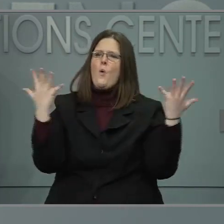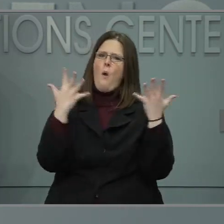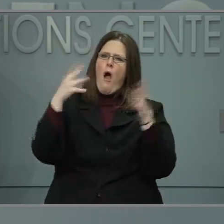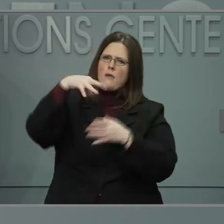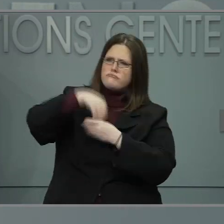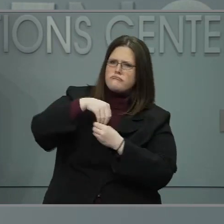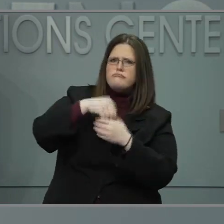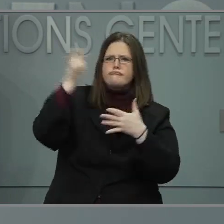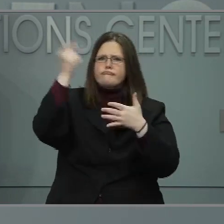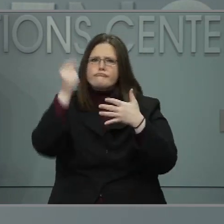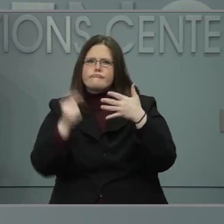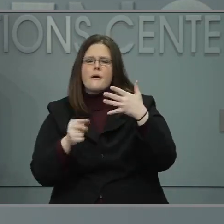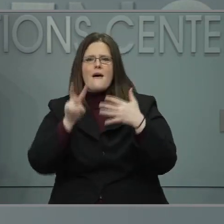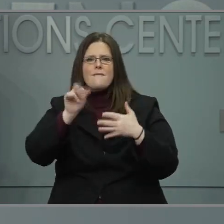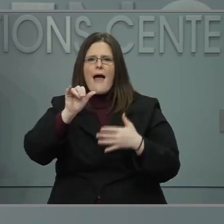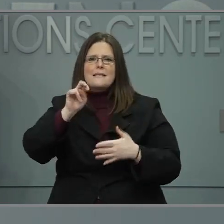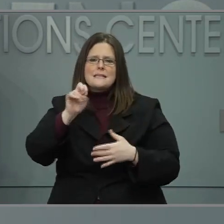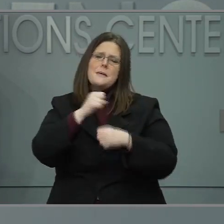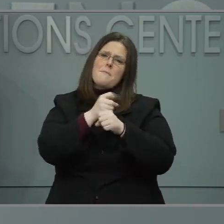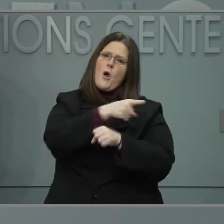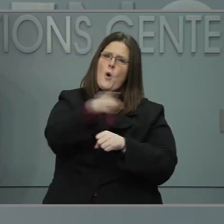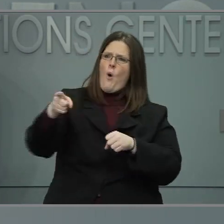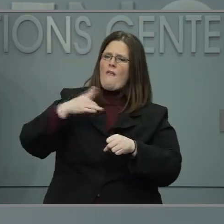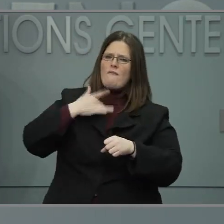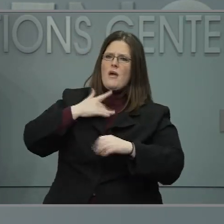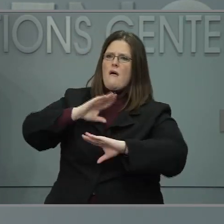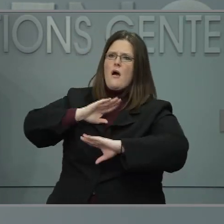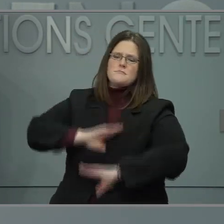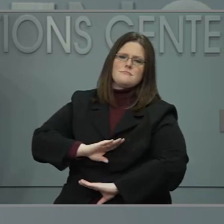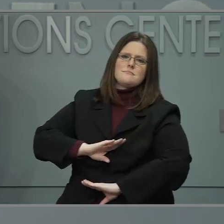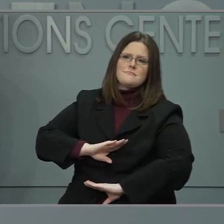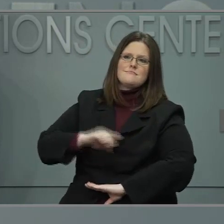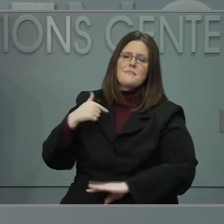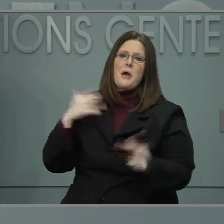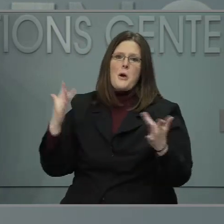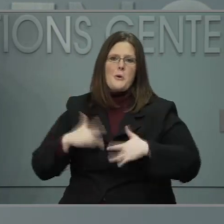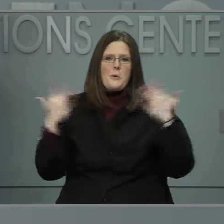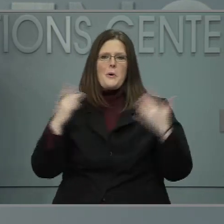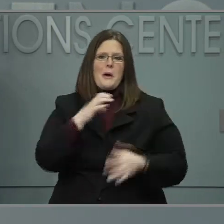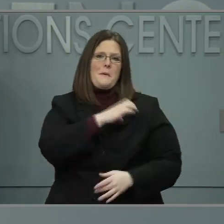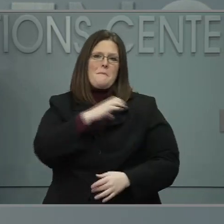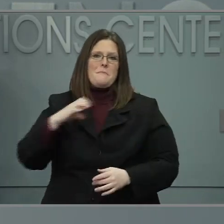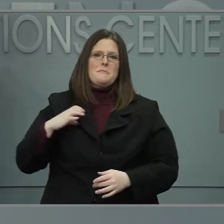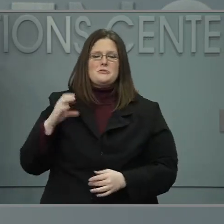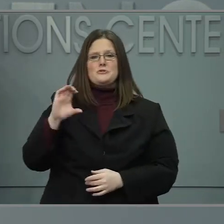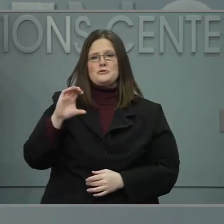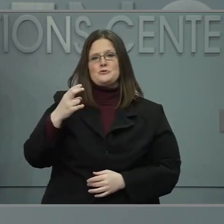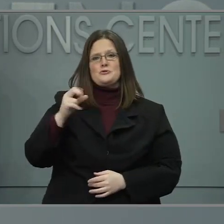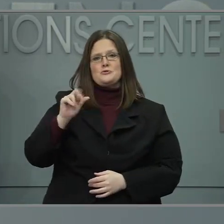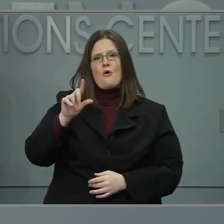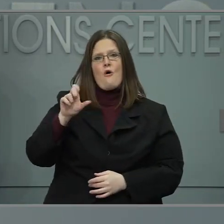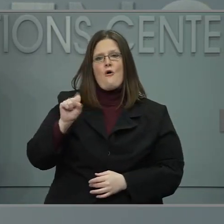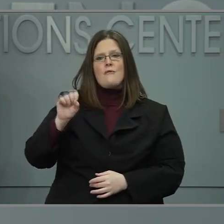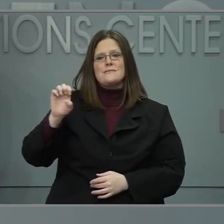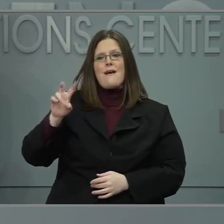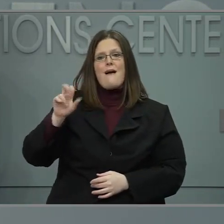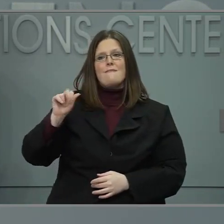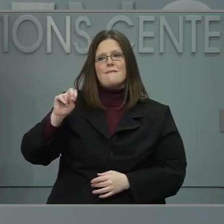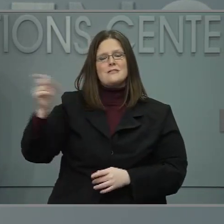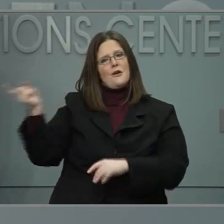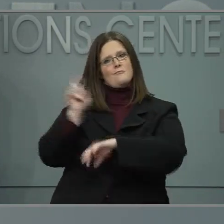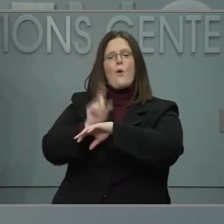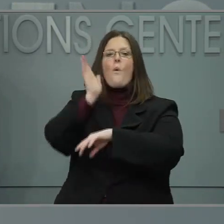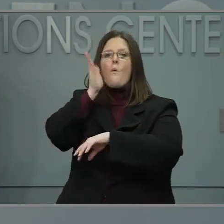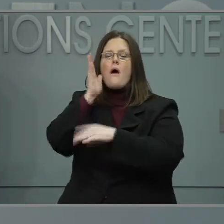today to provide his perspective. The most significant challenge we face is that there's just not enough